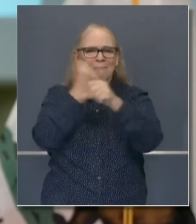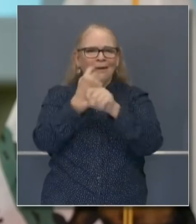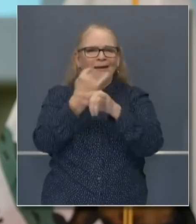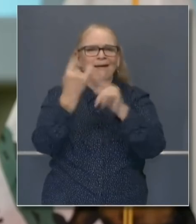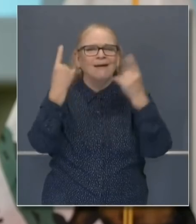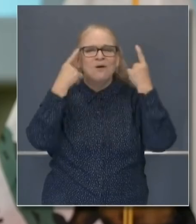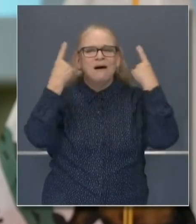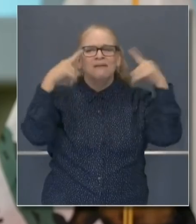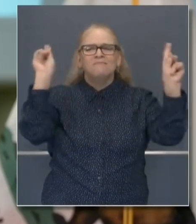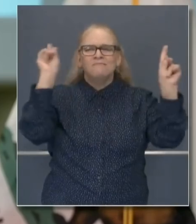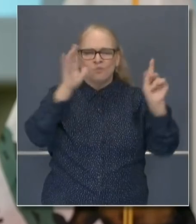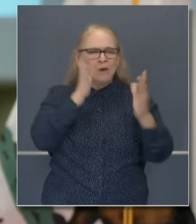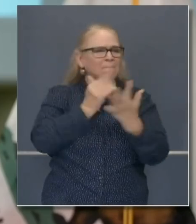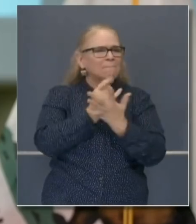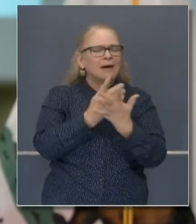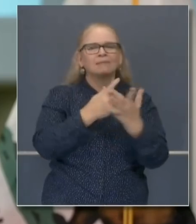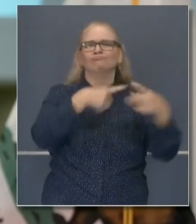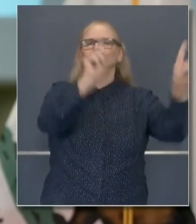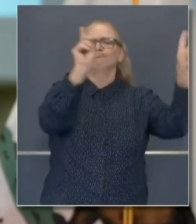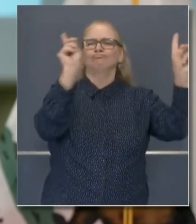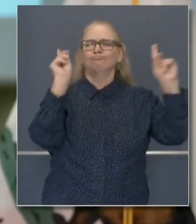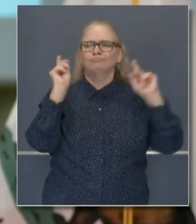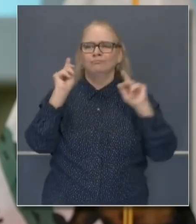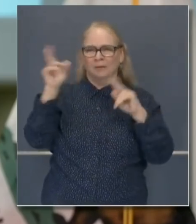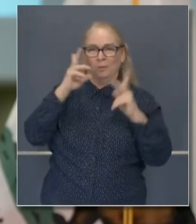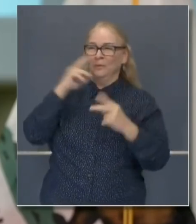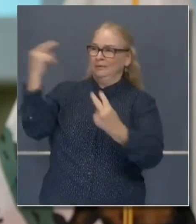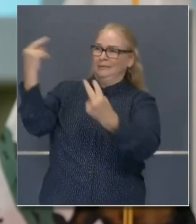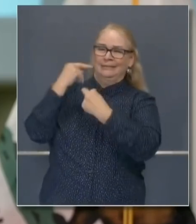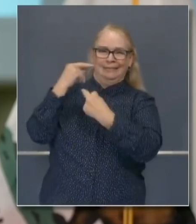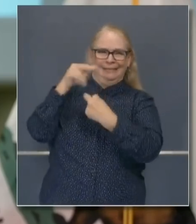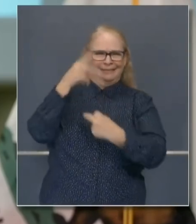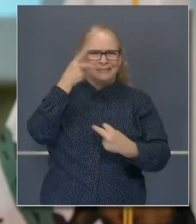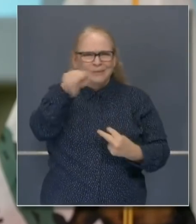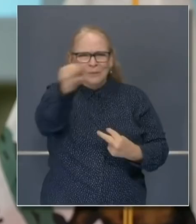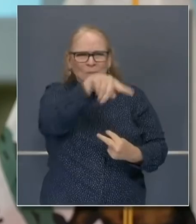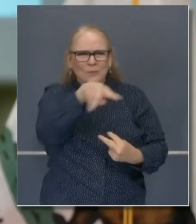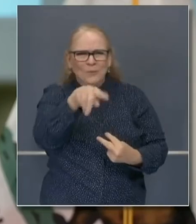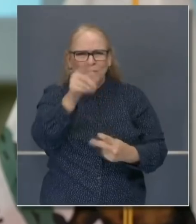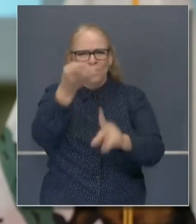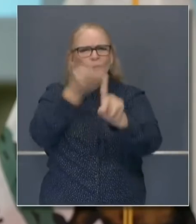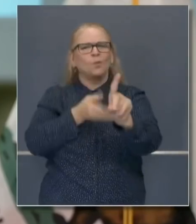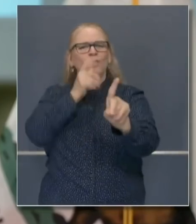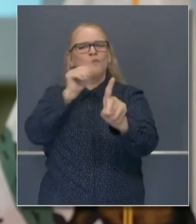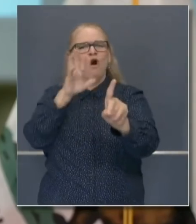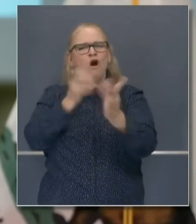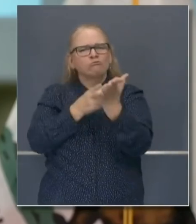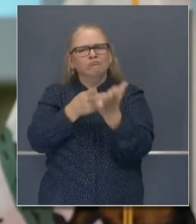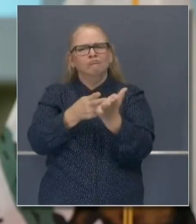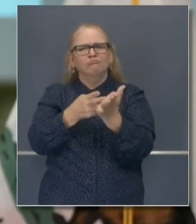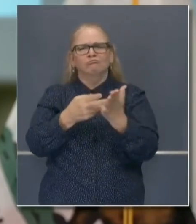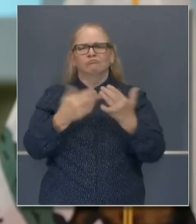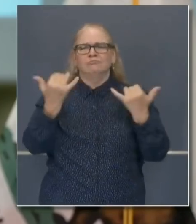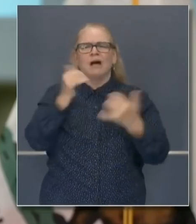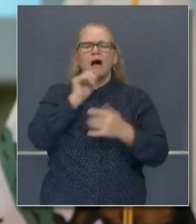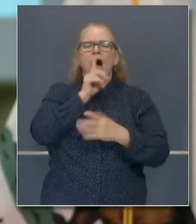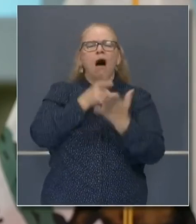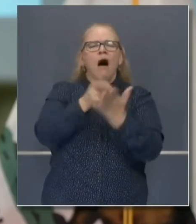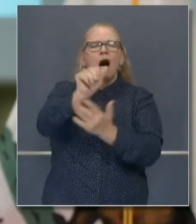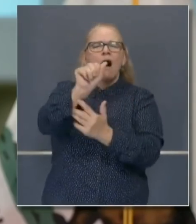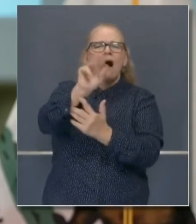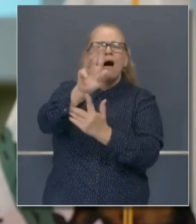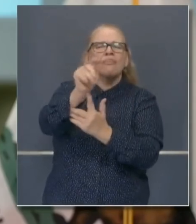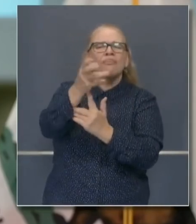people see you. They really see you and who you are, your authentic self and the